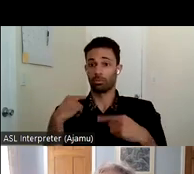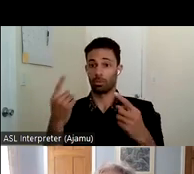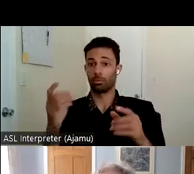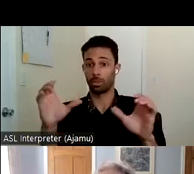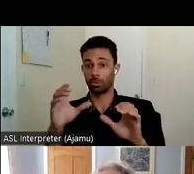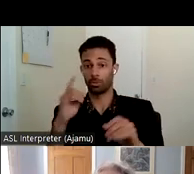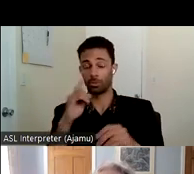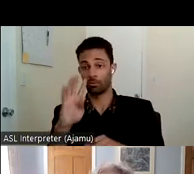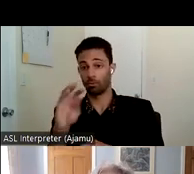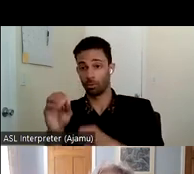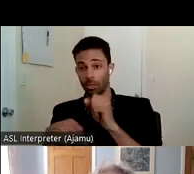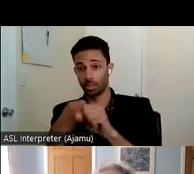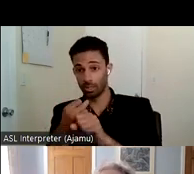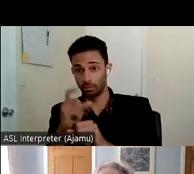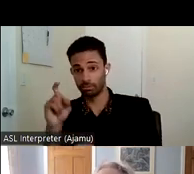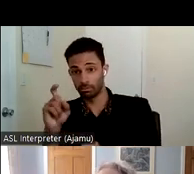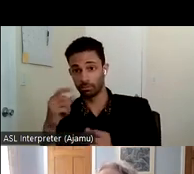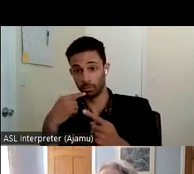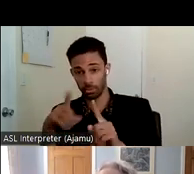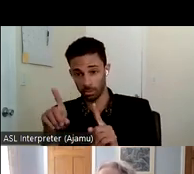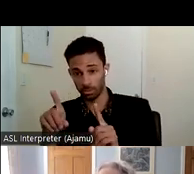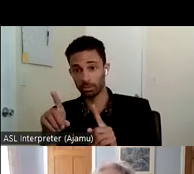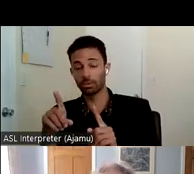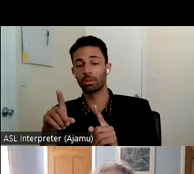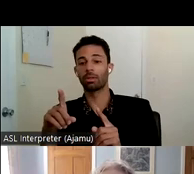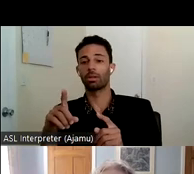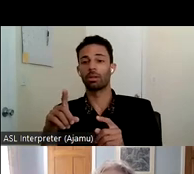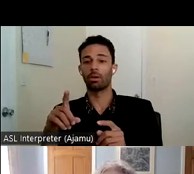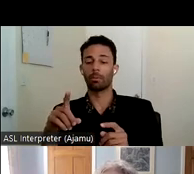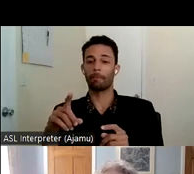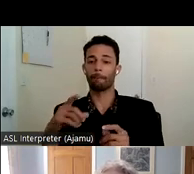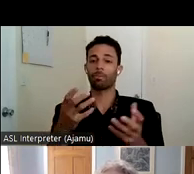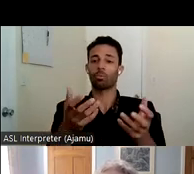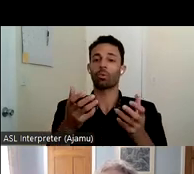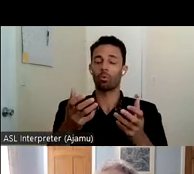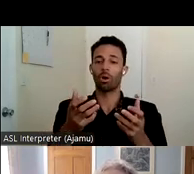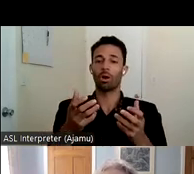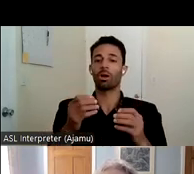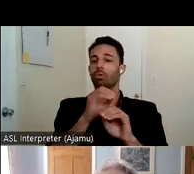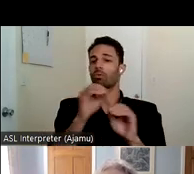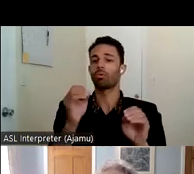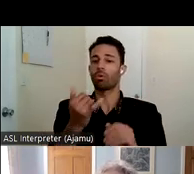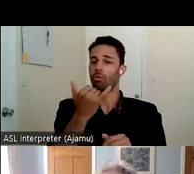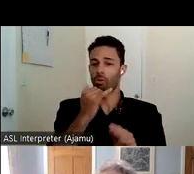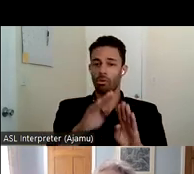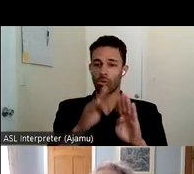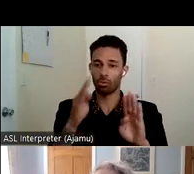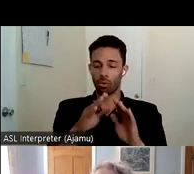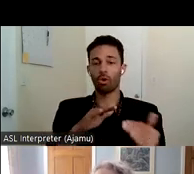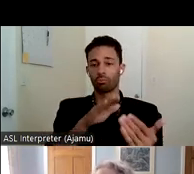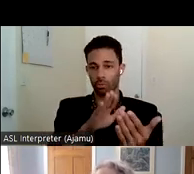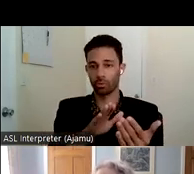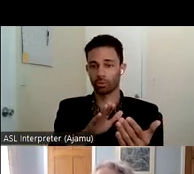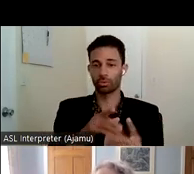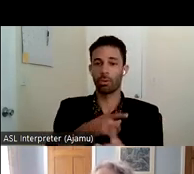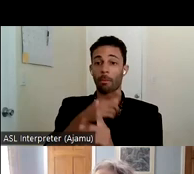40 years is really working we're calling for things like a no wrong door approach uh point of access so that cases